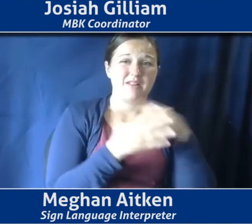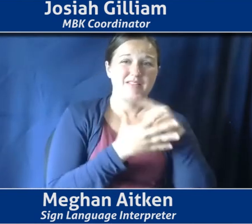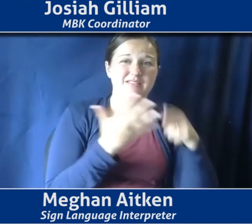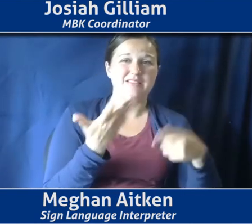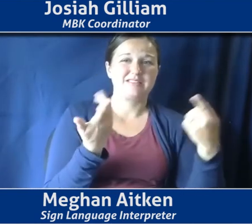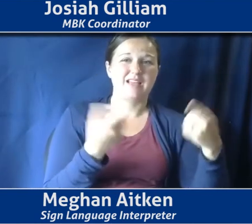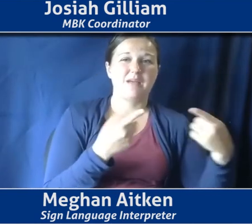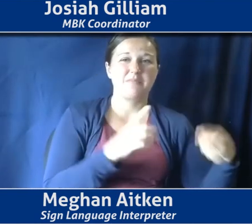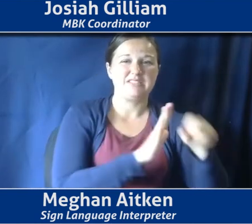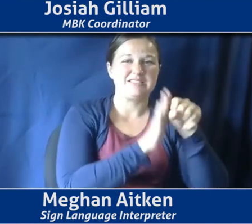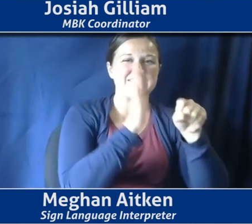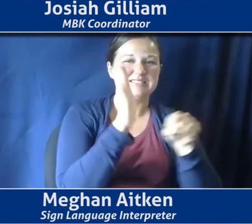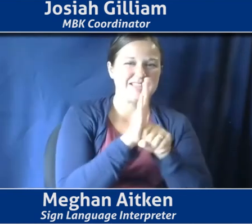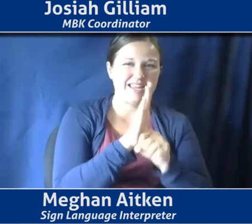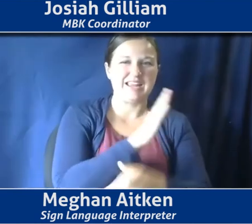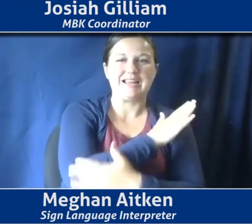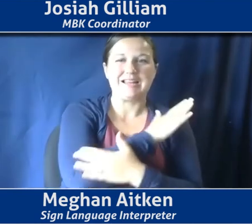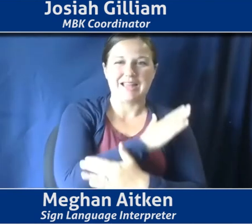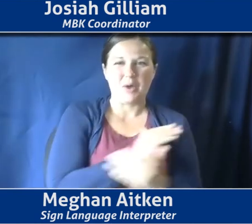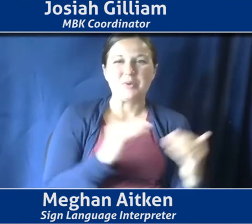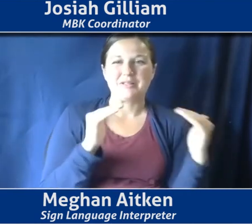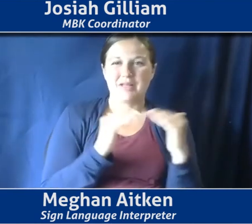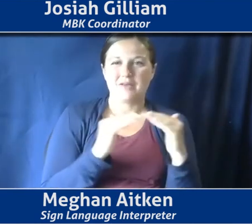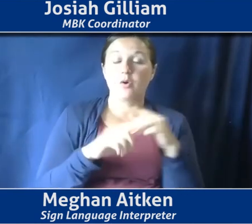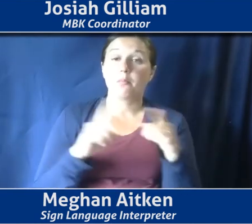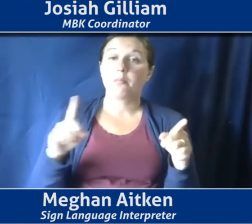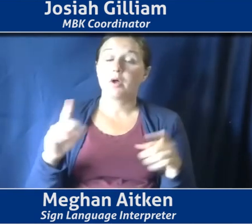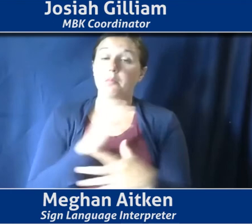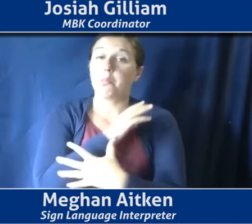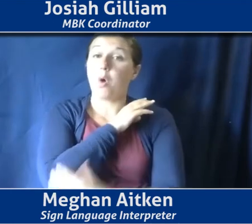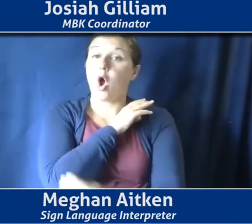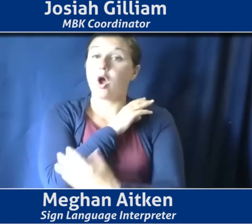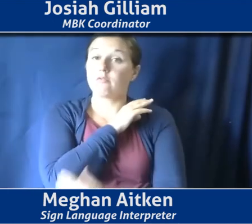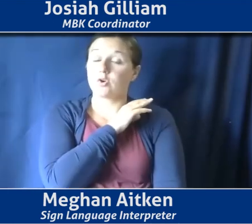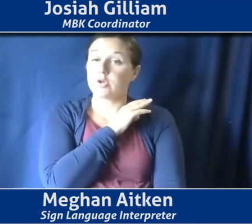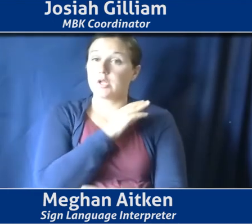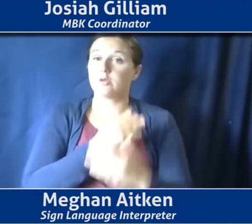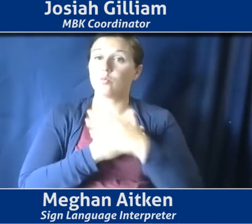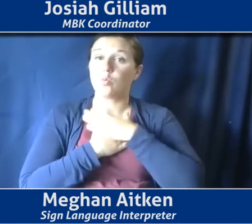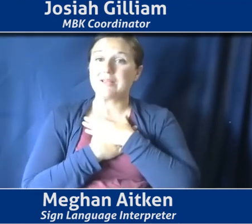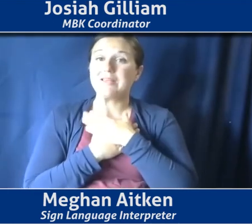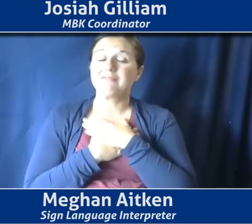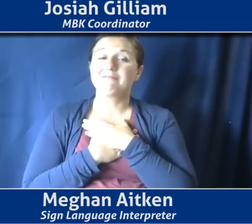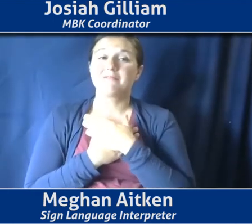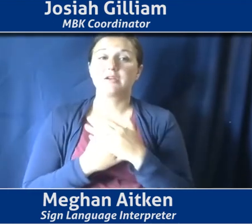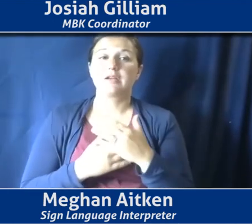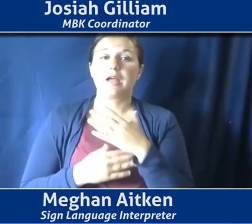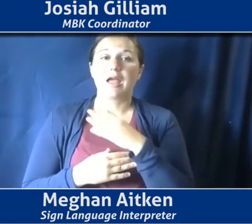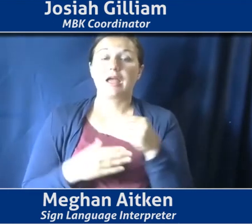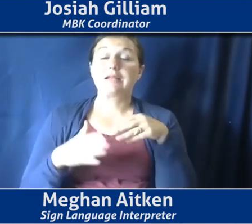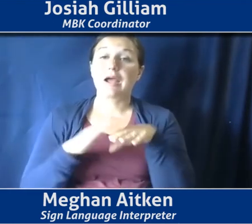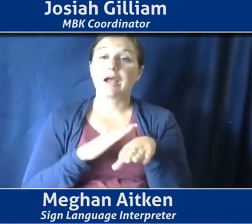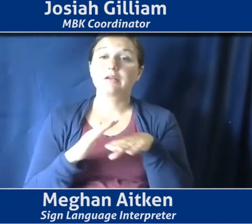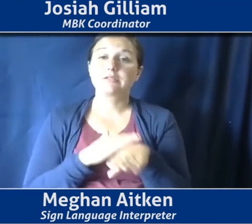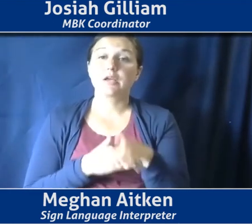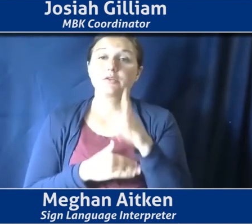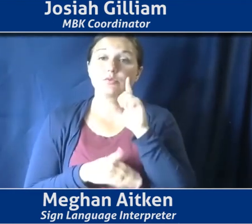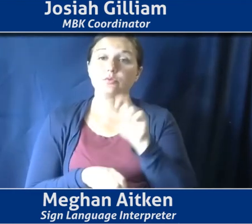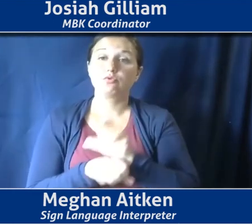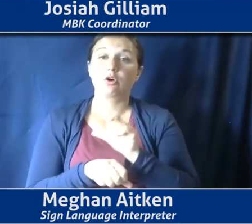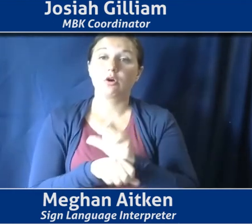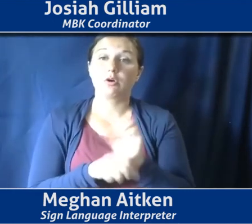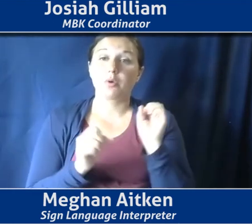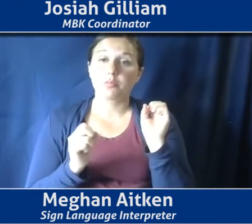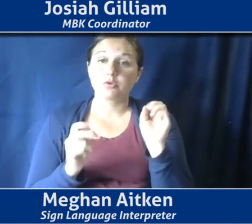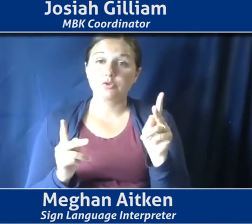county level. Um, but we can work on poverty alleviation and we can work on access to, um, to job opportunities,